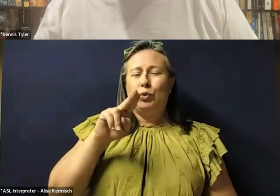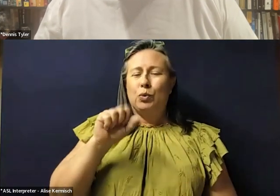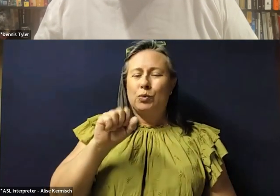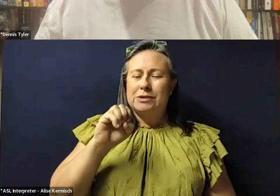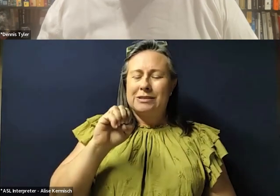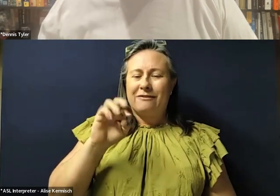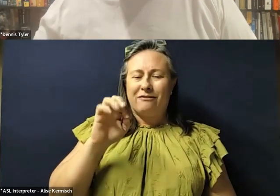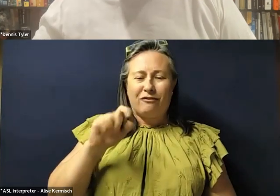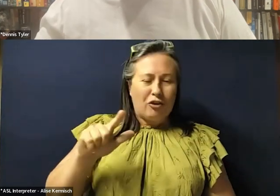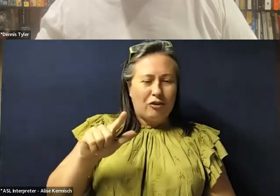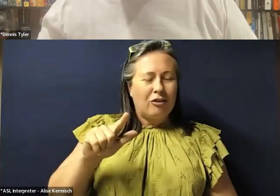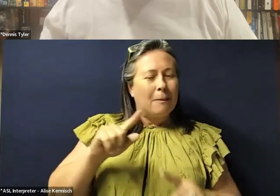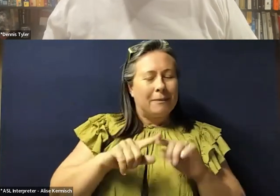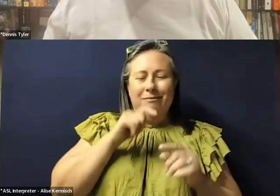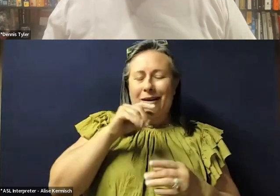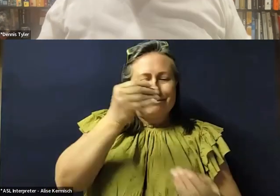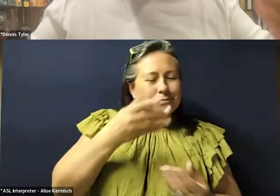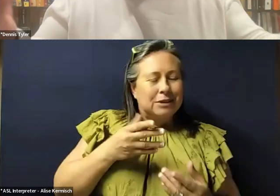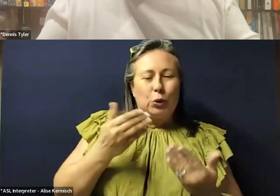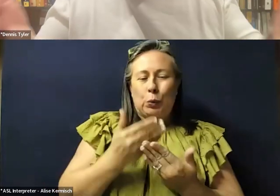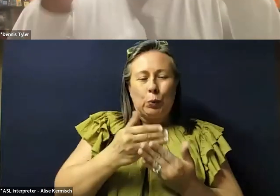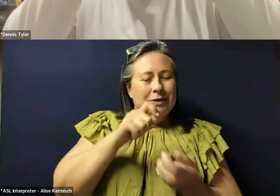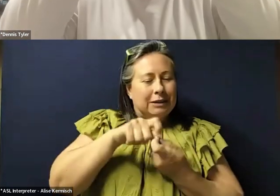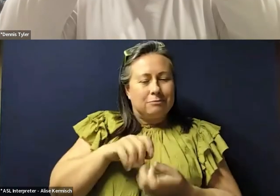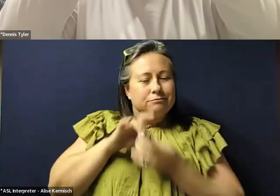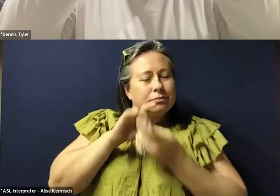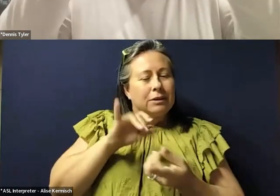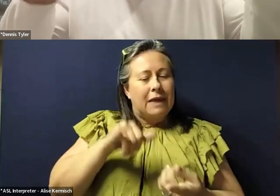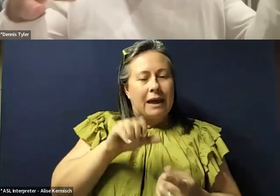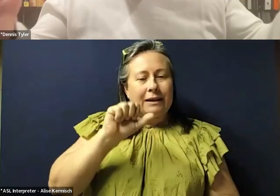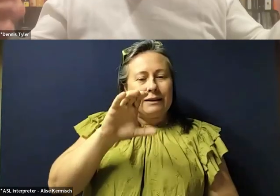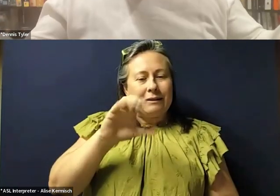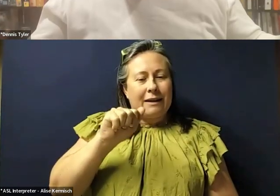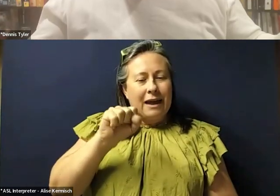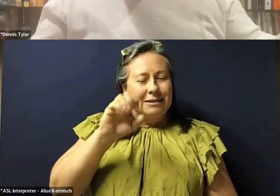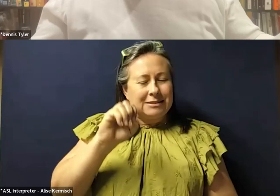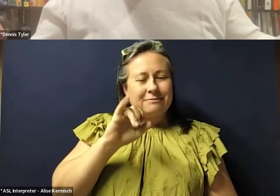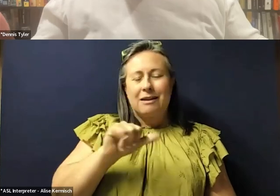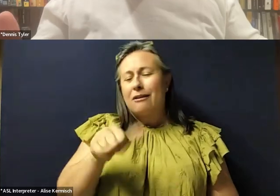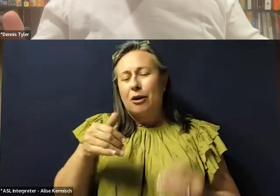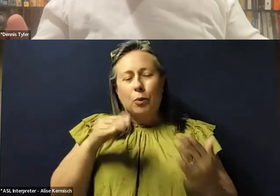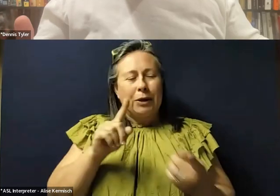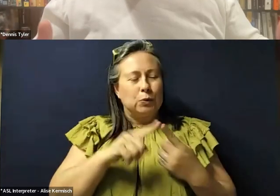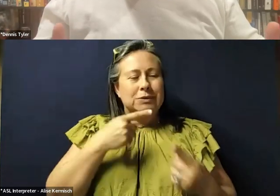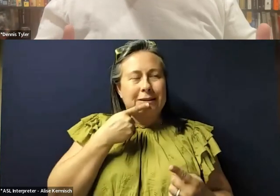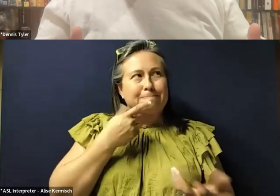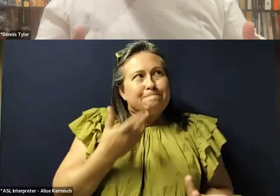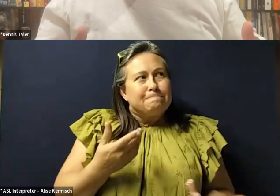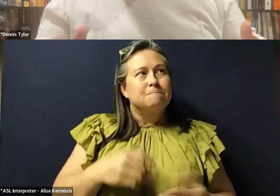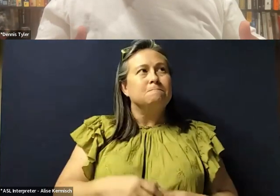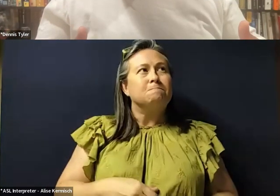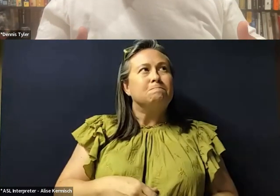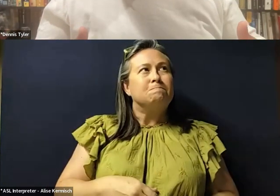about the details of that case. And so I guess that's another way of saying that I think, you know,